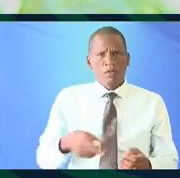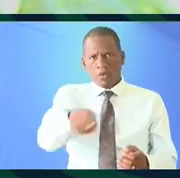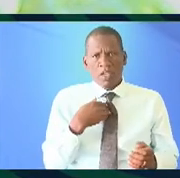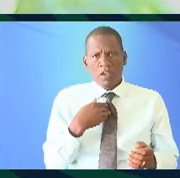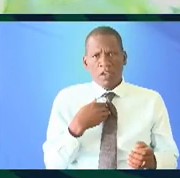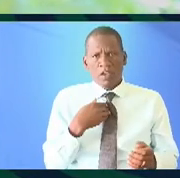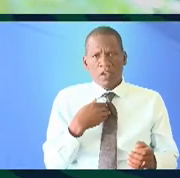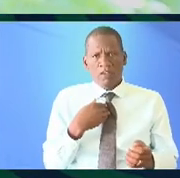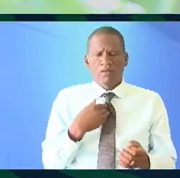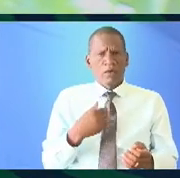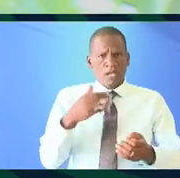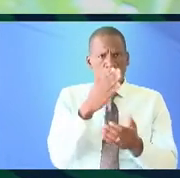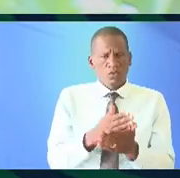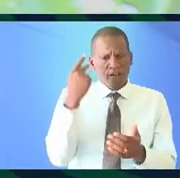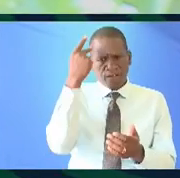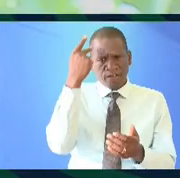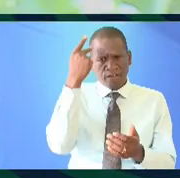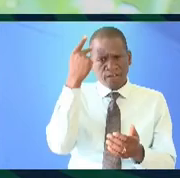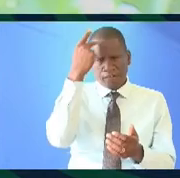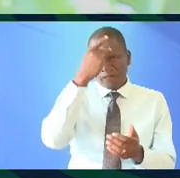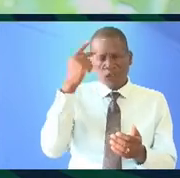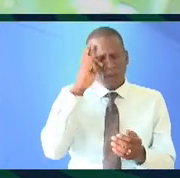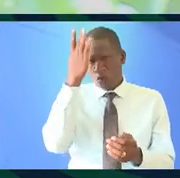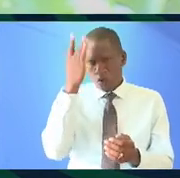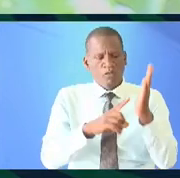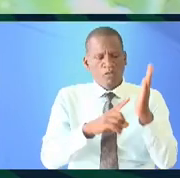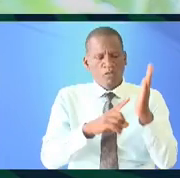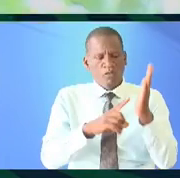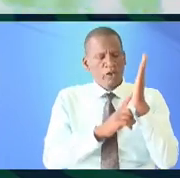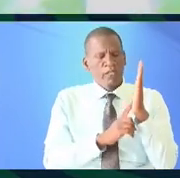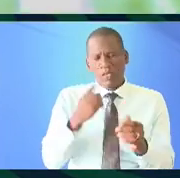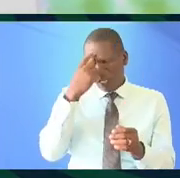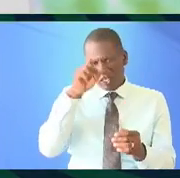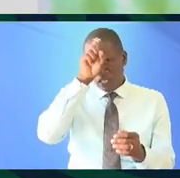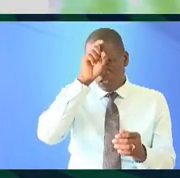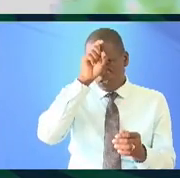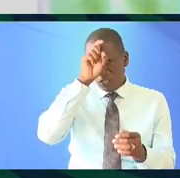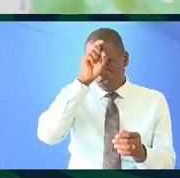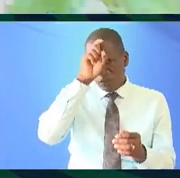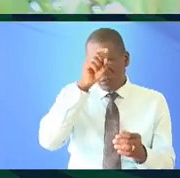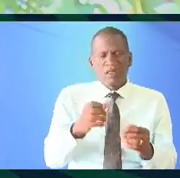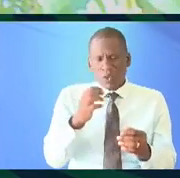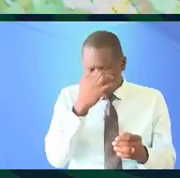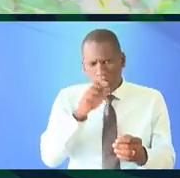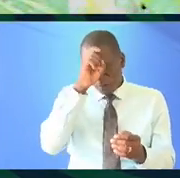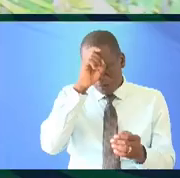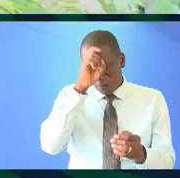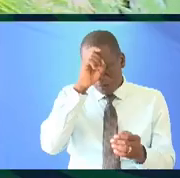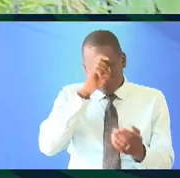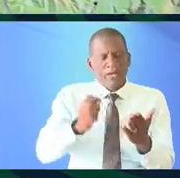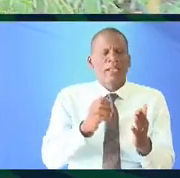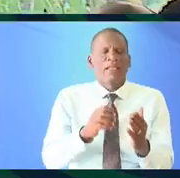is probably a very valid and philosophical reason why for instance ancient Egypt for writing and